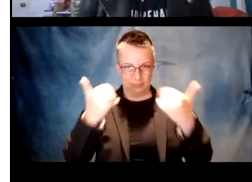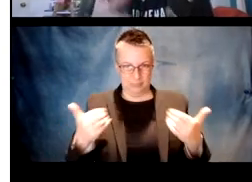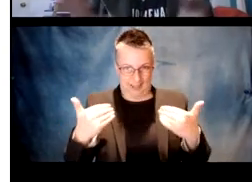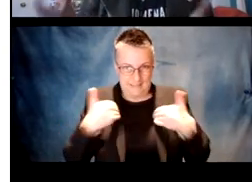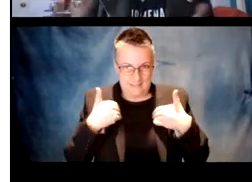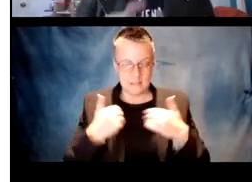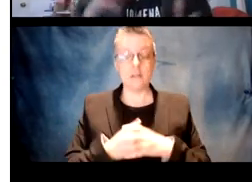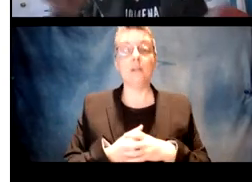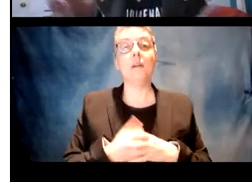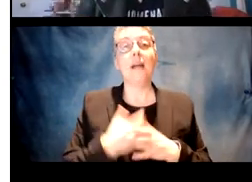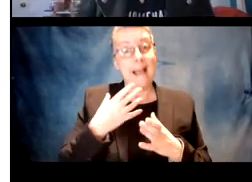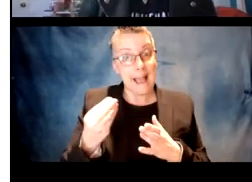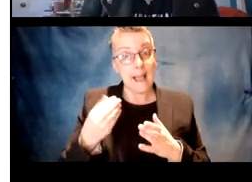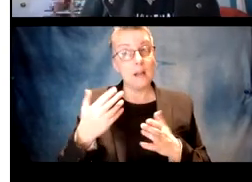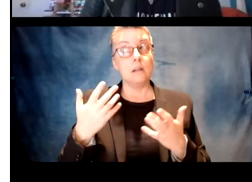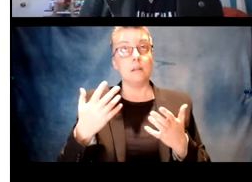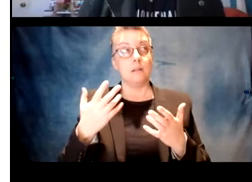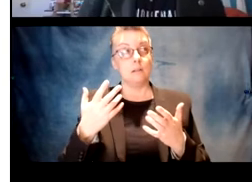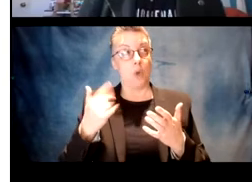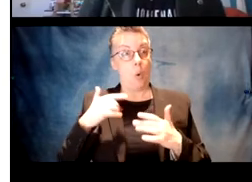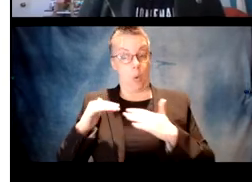category of verb or proto category of verb.